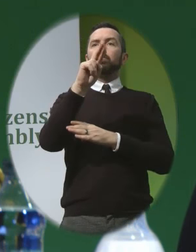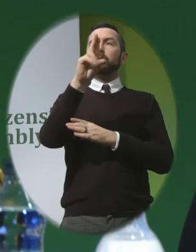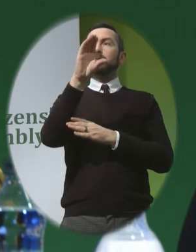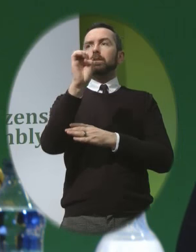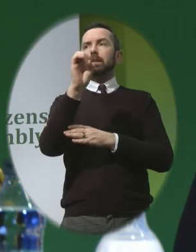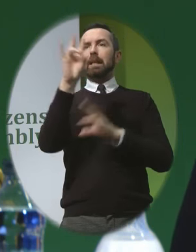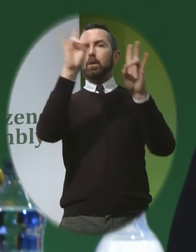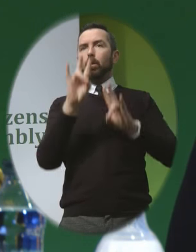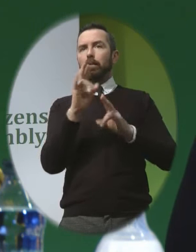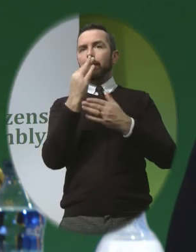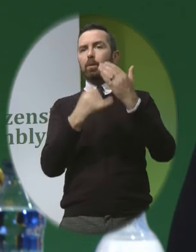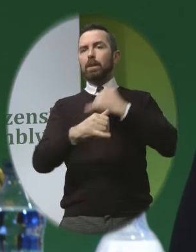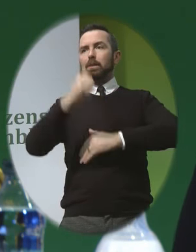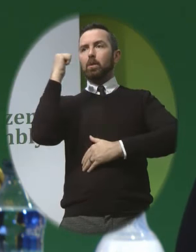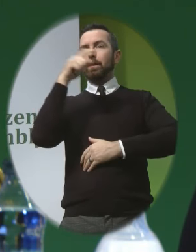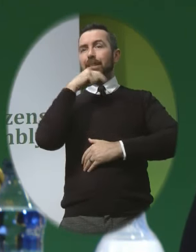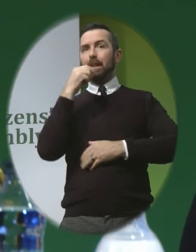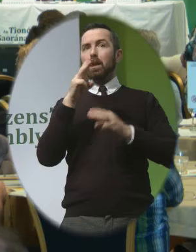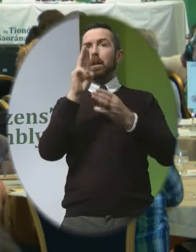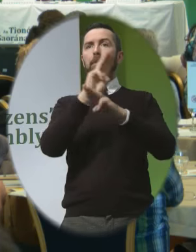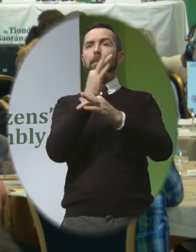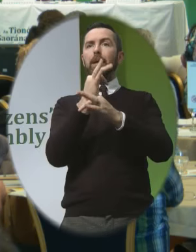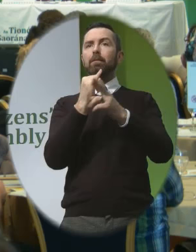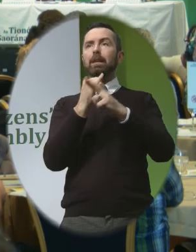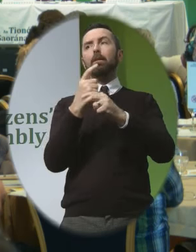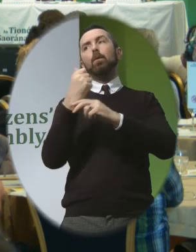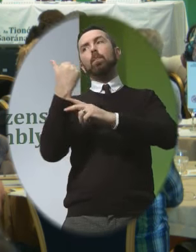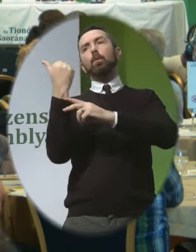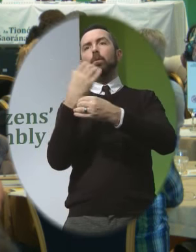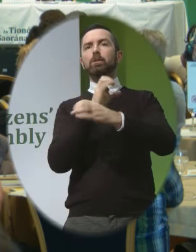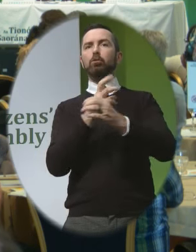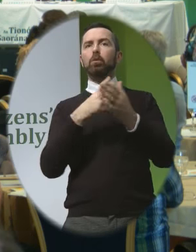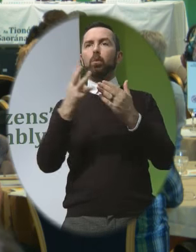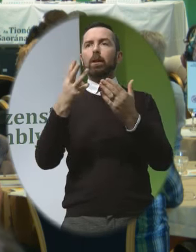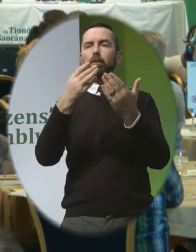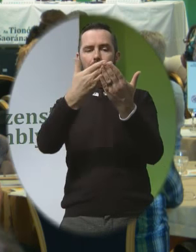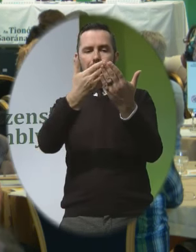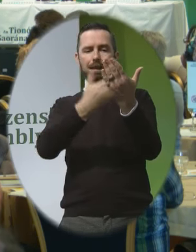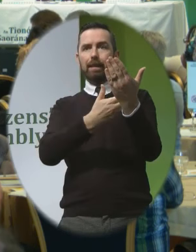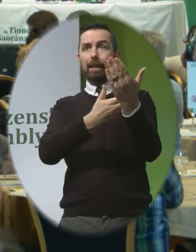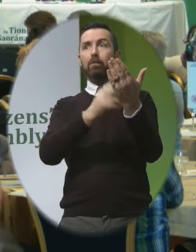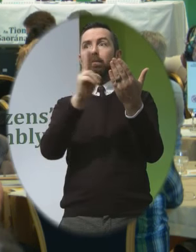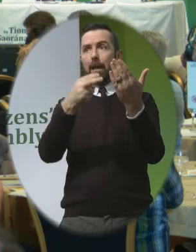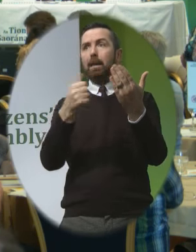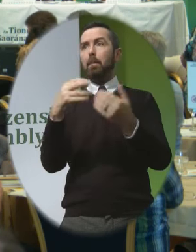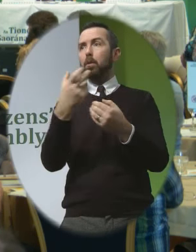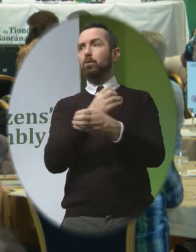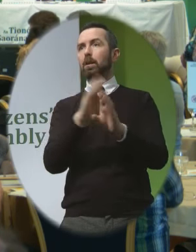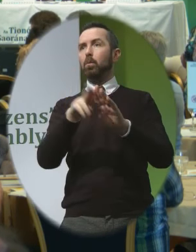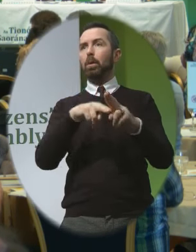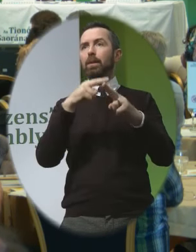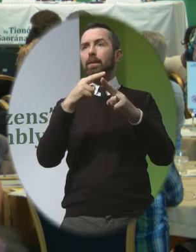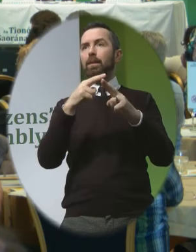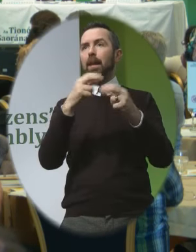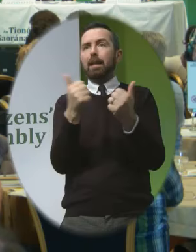What it said that parents are experiencing in those countries Where it's totally legal to abort a child with any disability experiencing